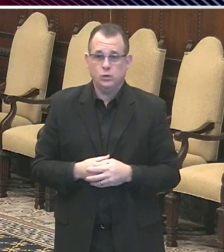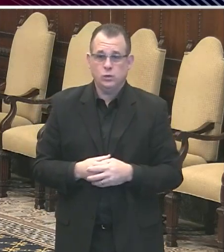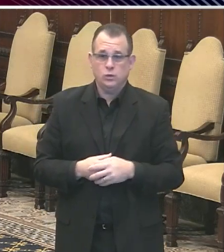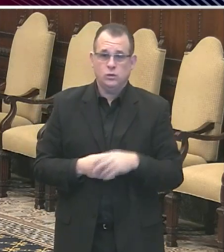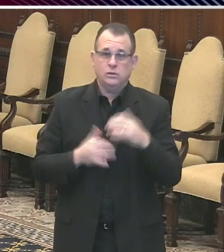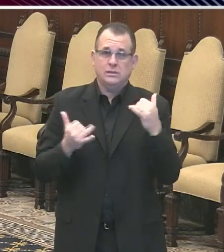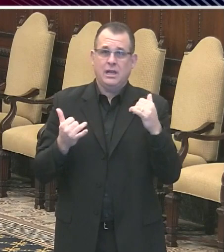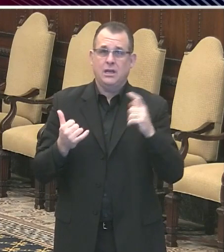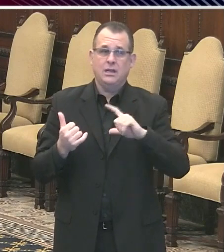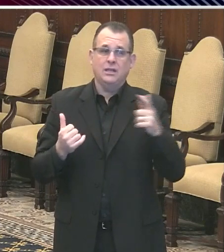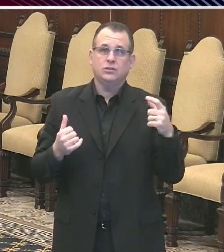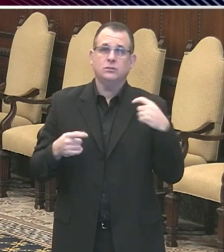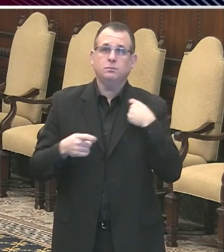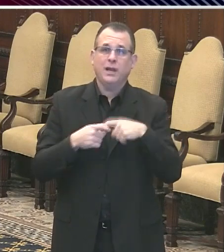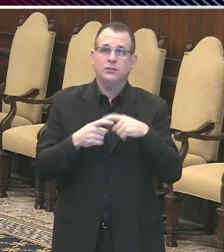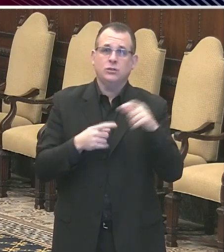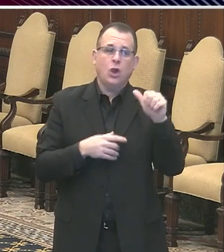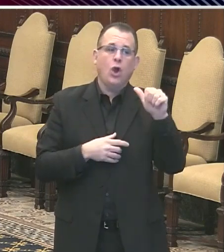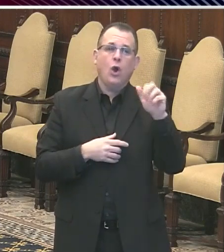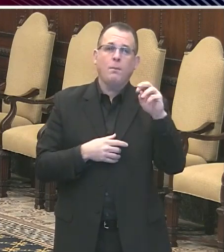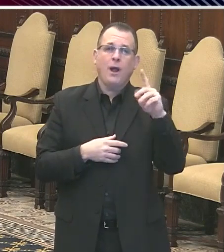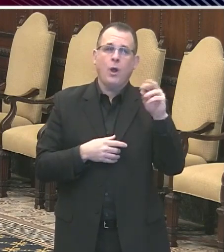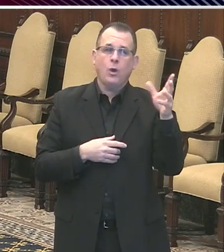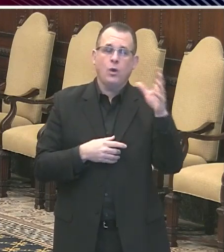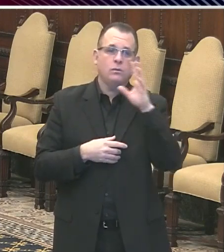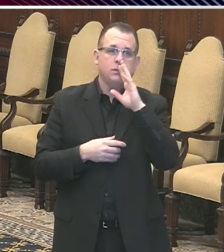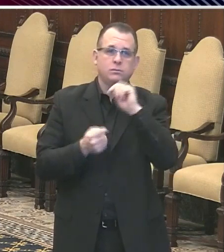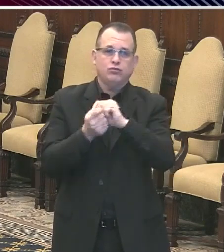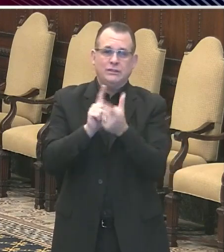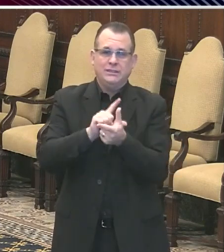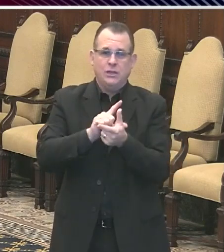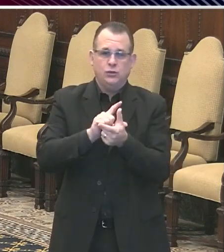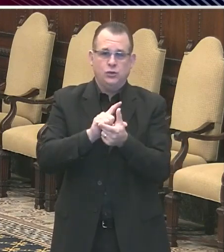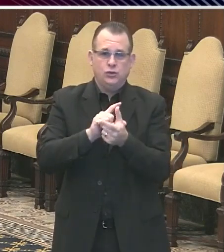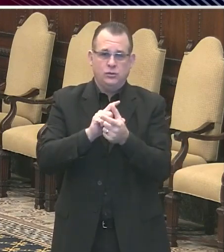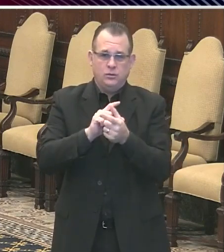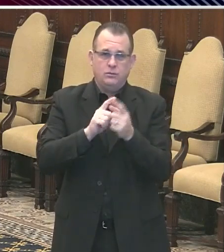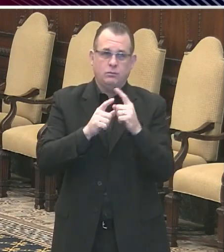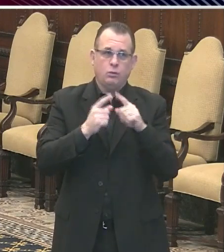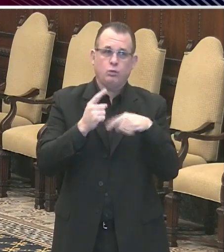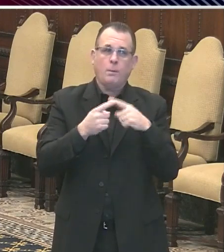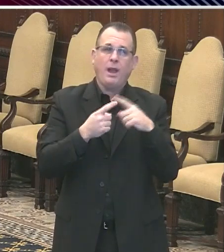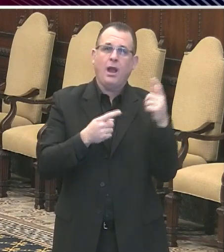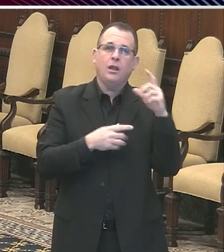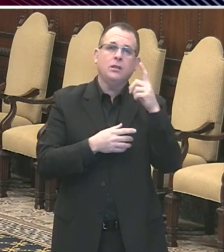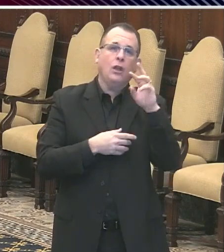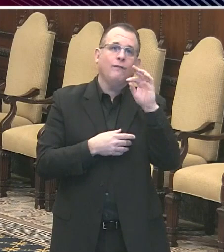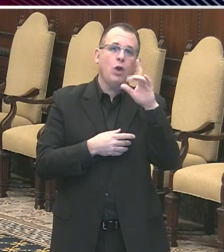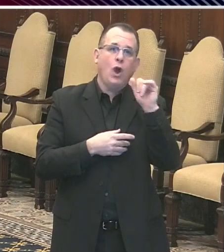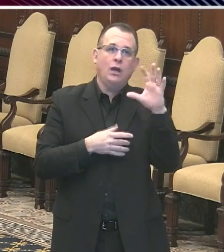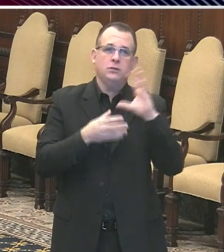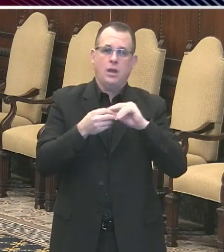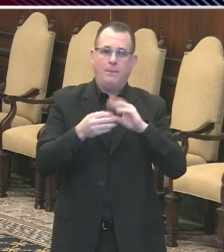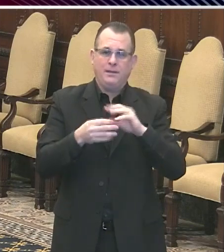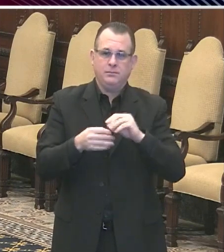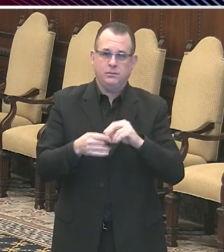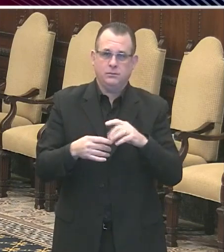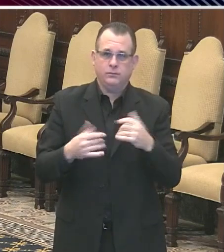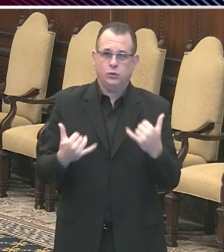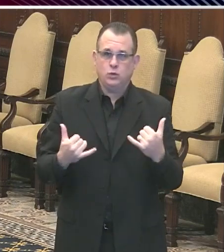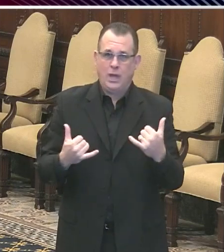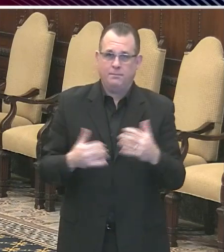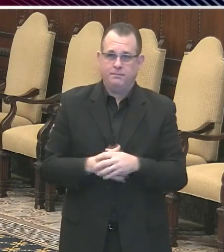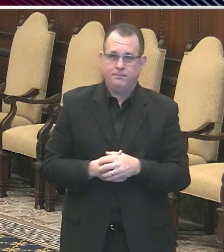translations of the mayor's and Dr. Farley's comments. Mensaje del alcalde Jim Kenney para el lunes 27 de abril del